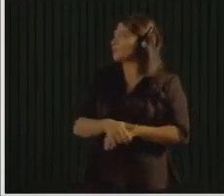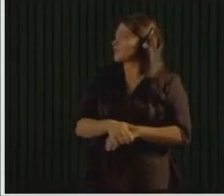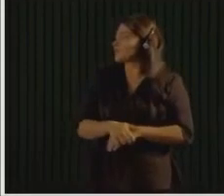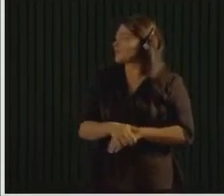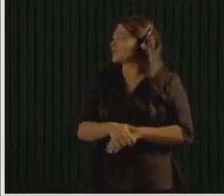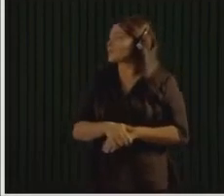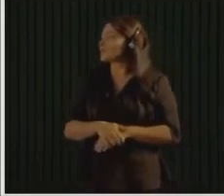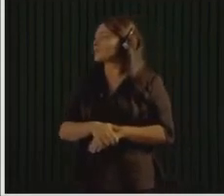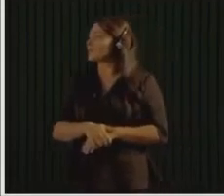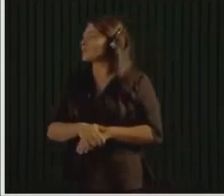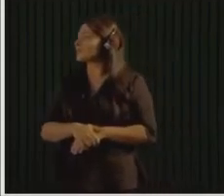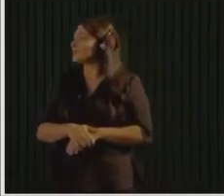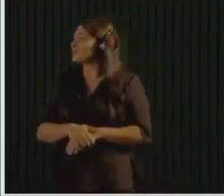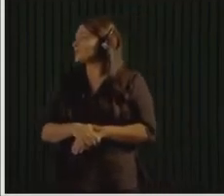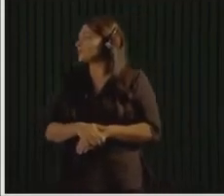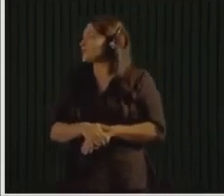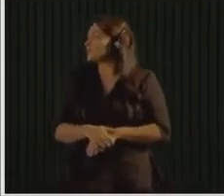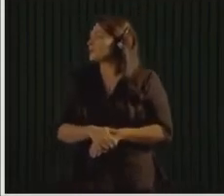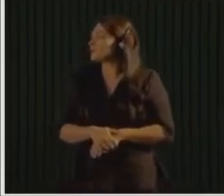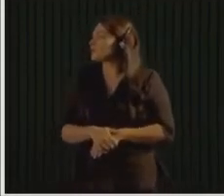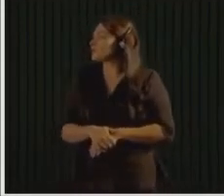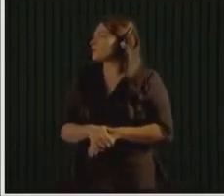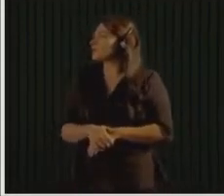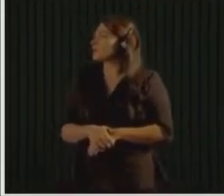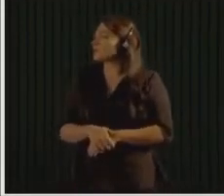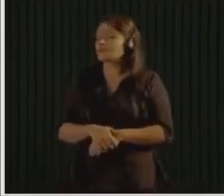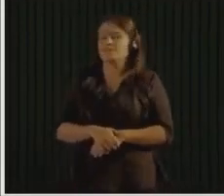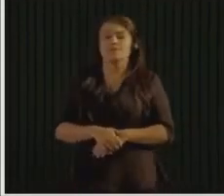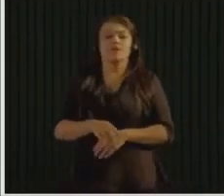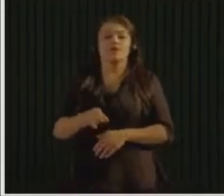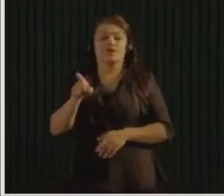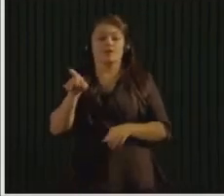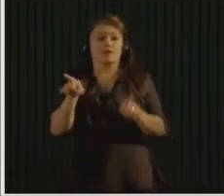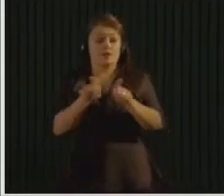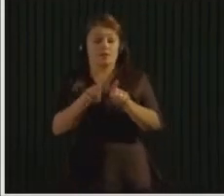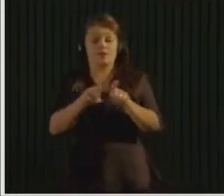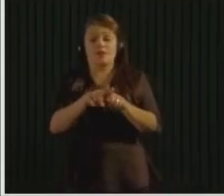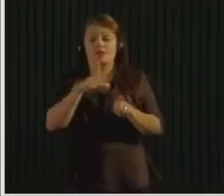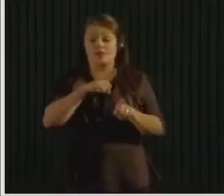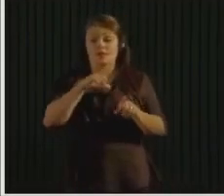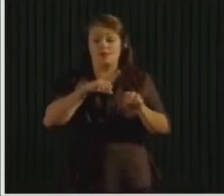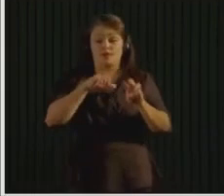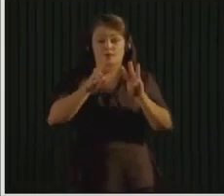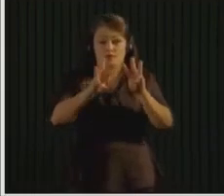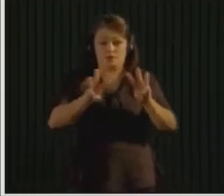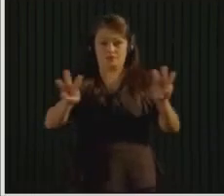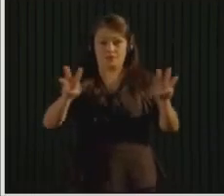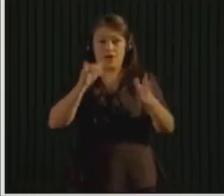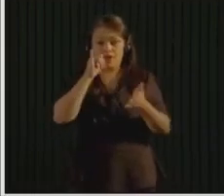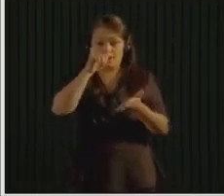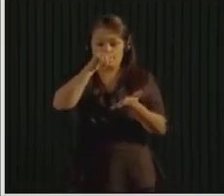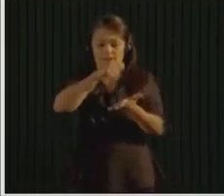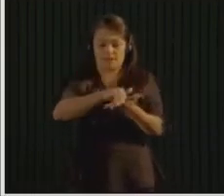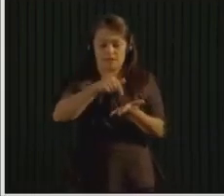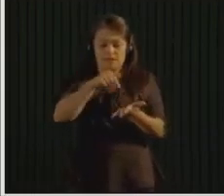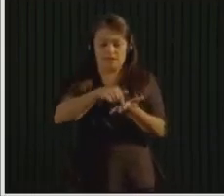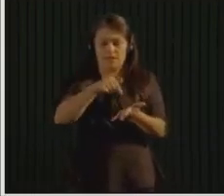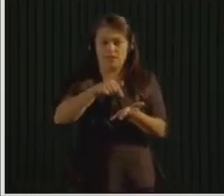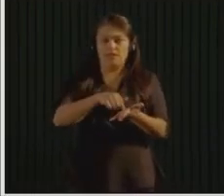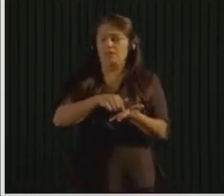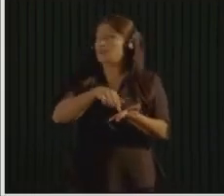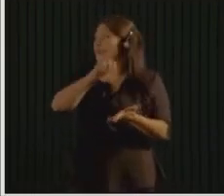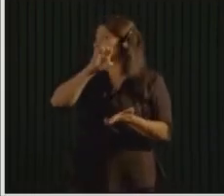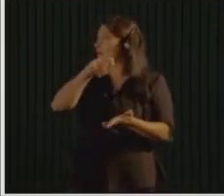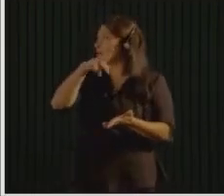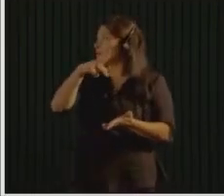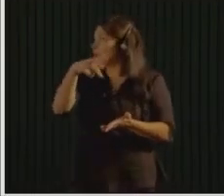We also use a tool that we supported the development of for the U.S. EPA. So the U.S. EPA has a website called